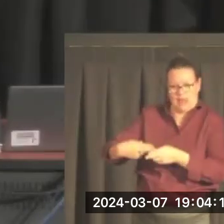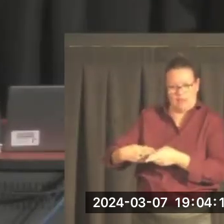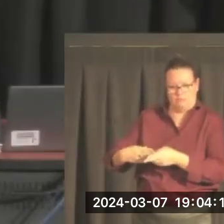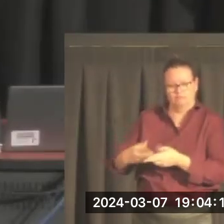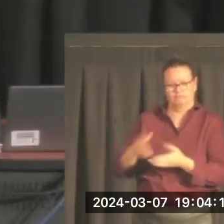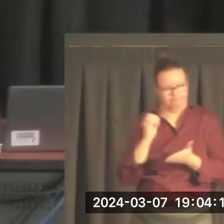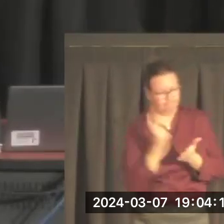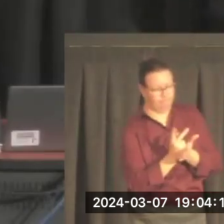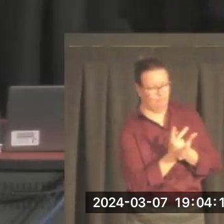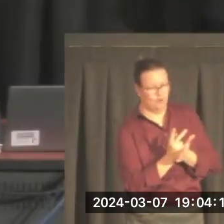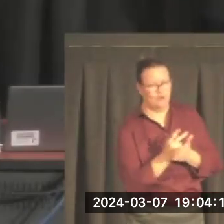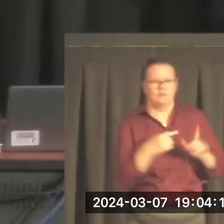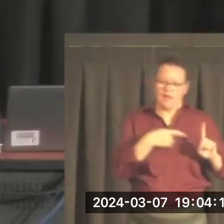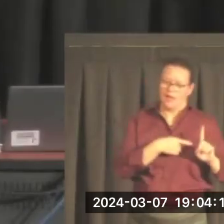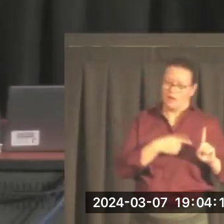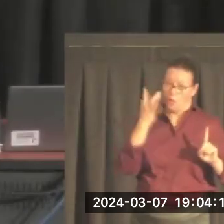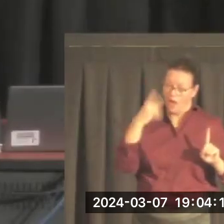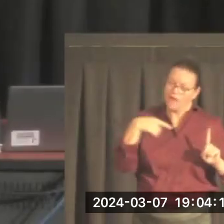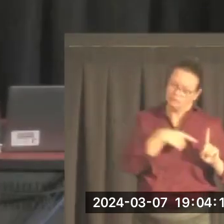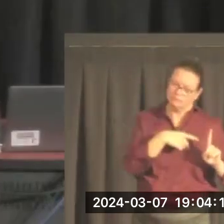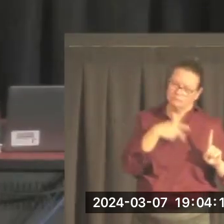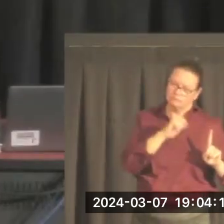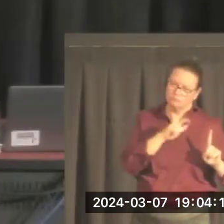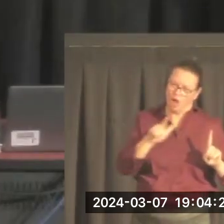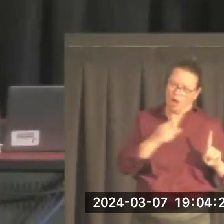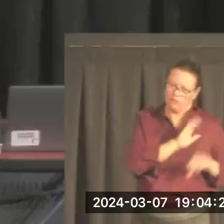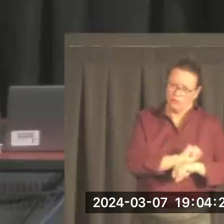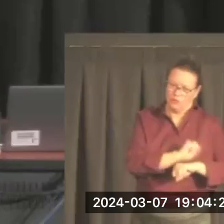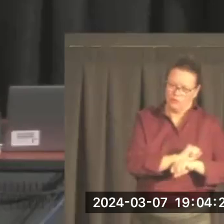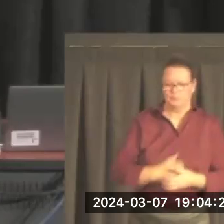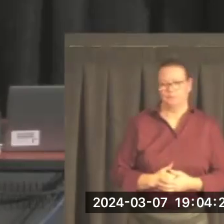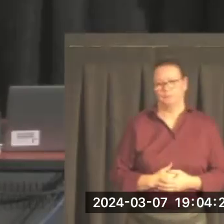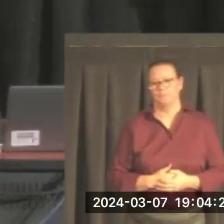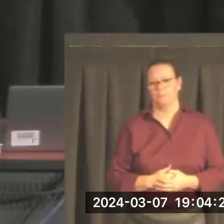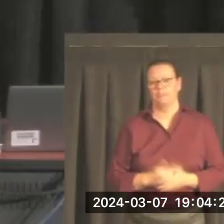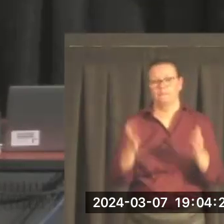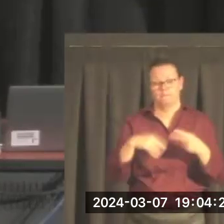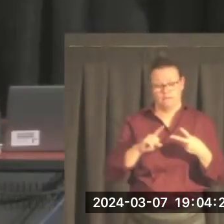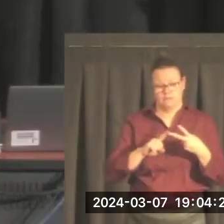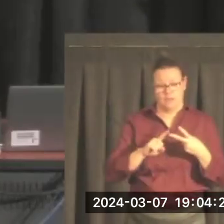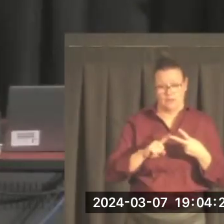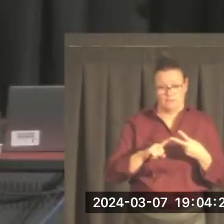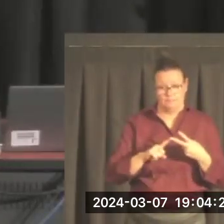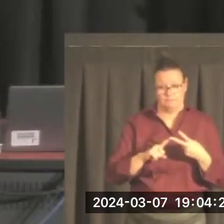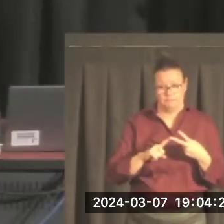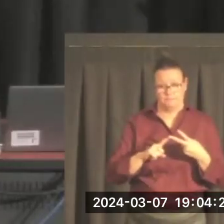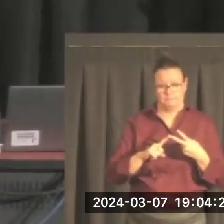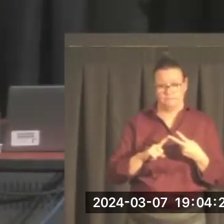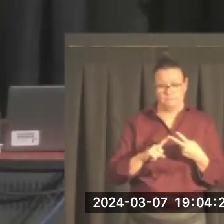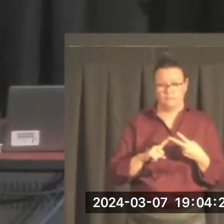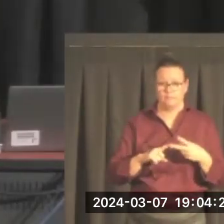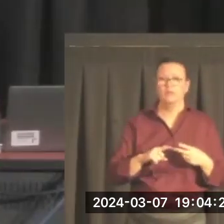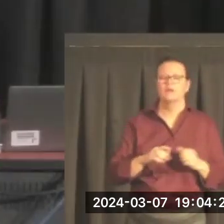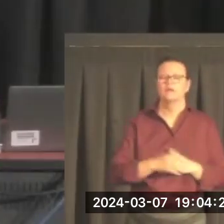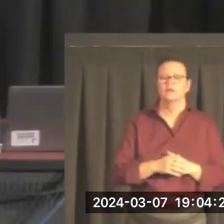Paul was really at the heart of that. The second thing I wanted to emphasize is Paul's connection to the